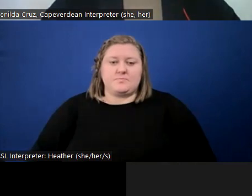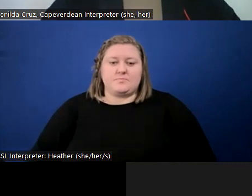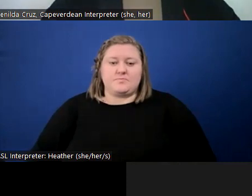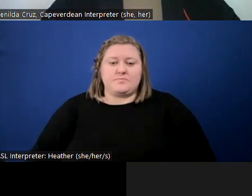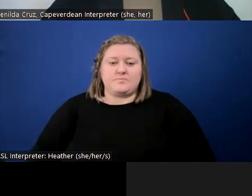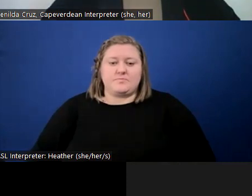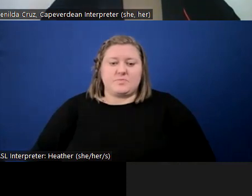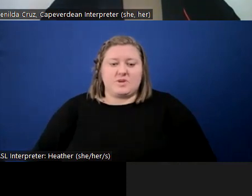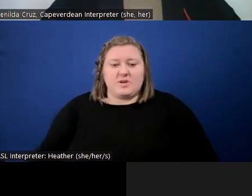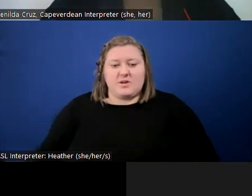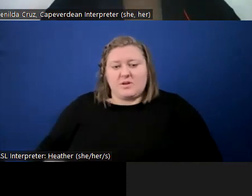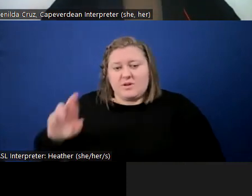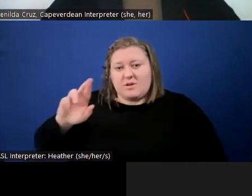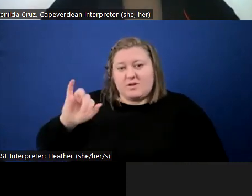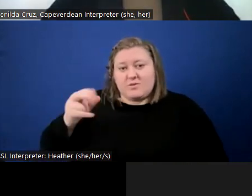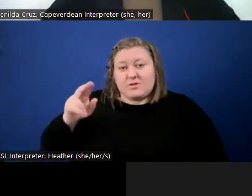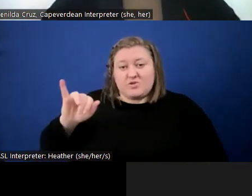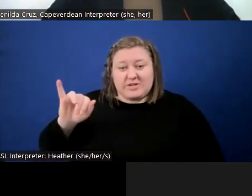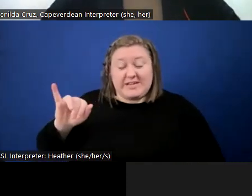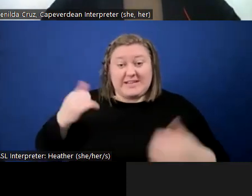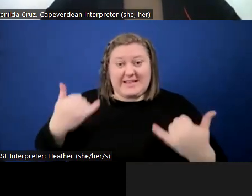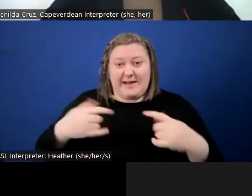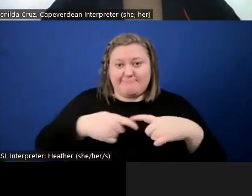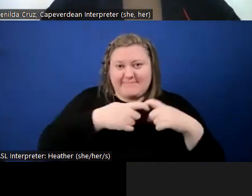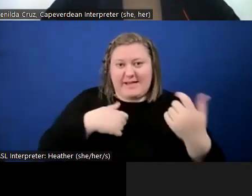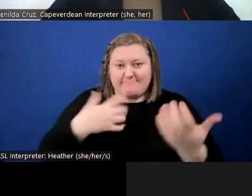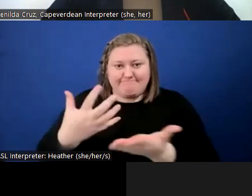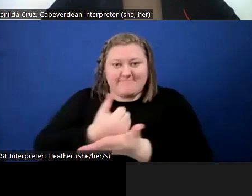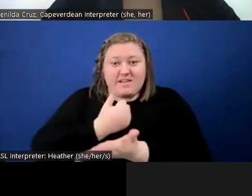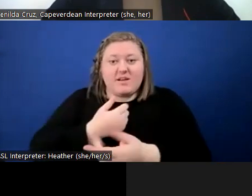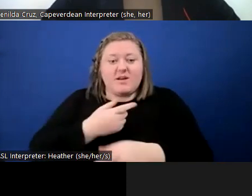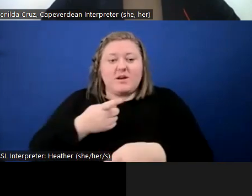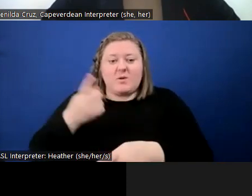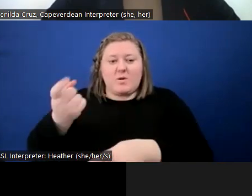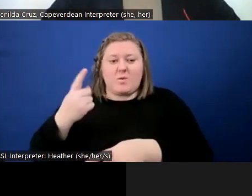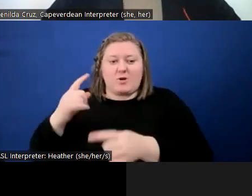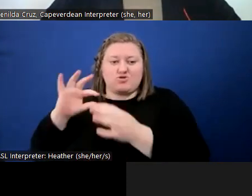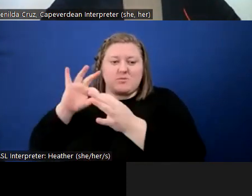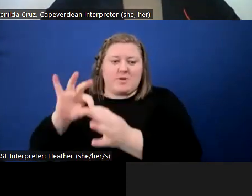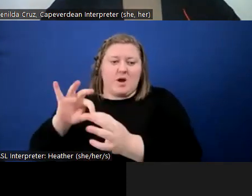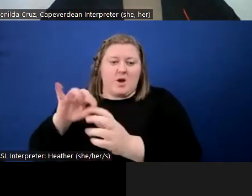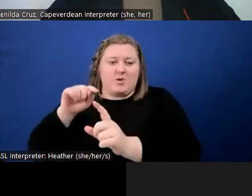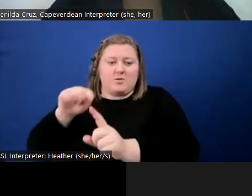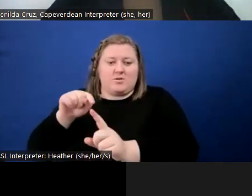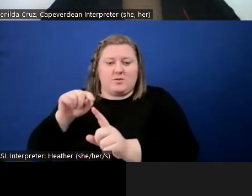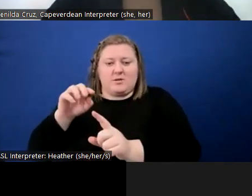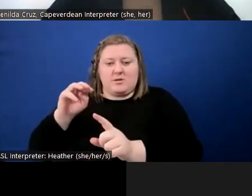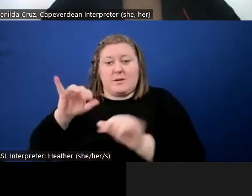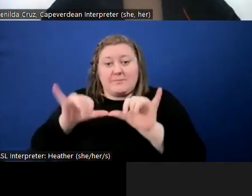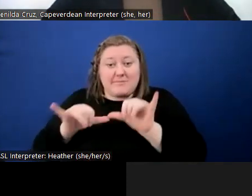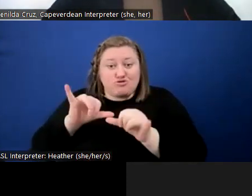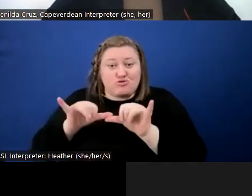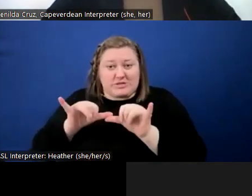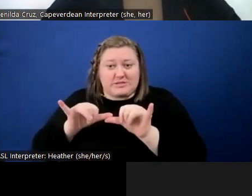In this, Lala, I'd also like to direct people to the question that we have around what metrics are most